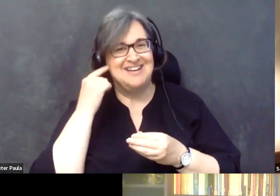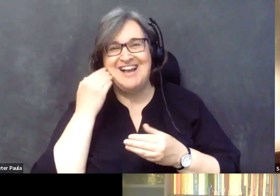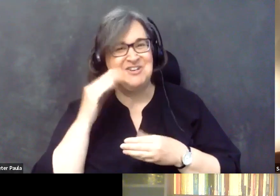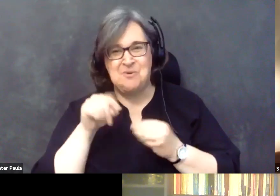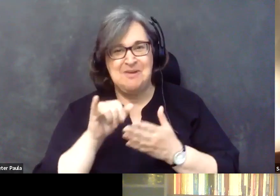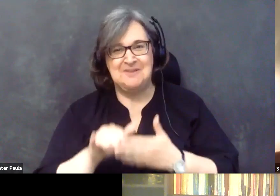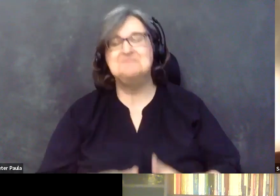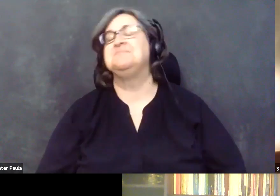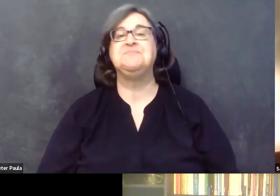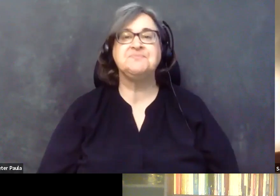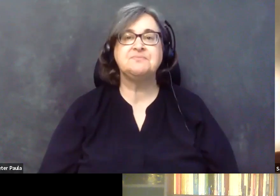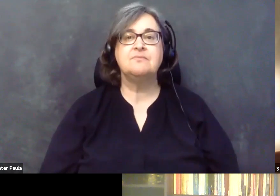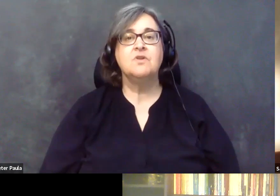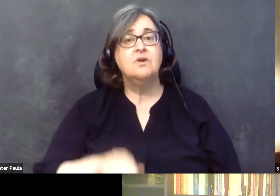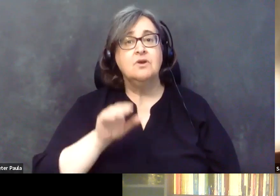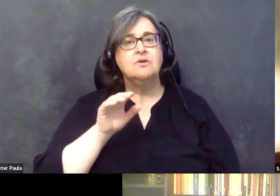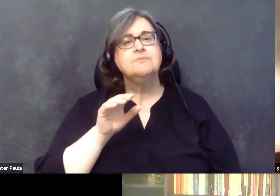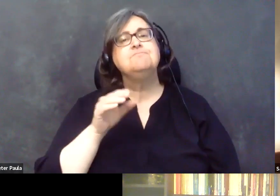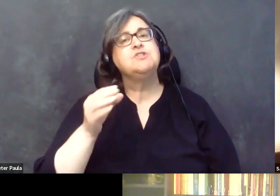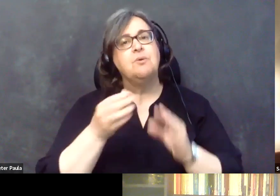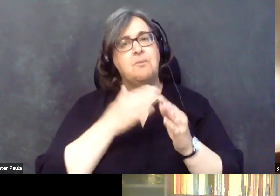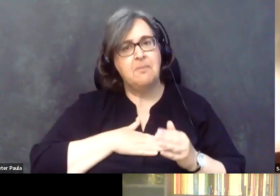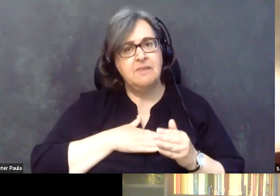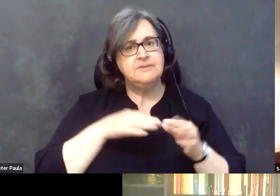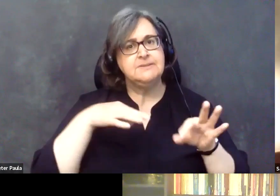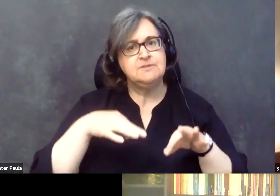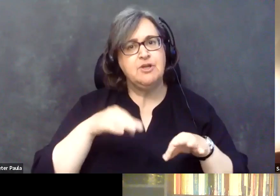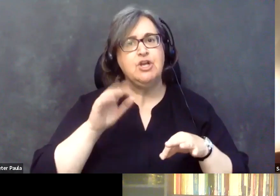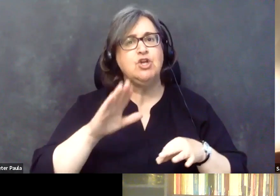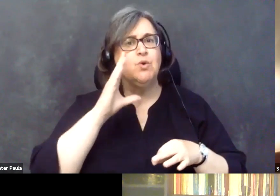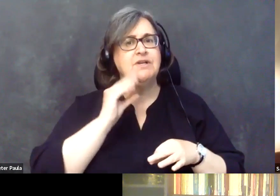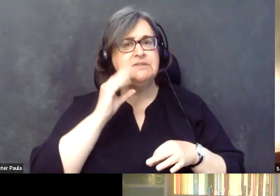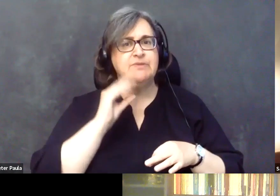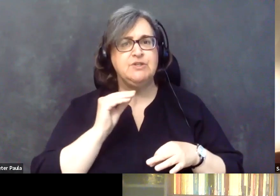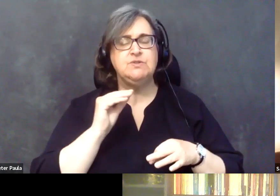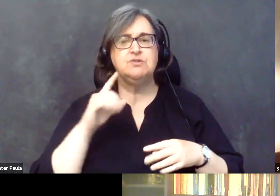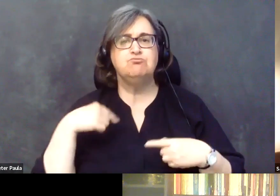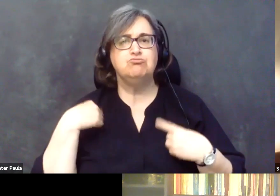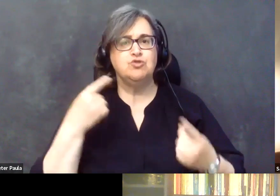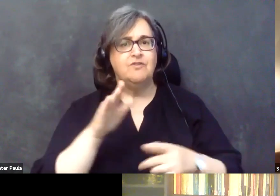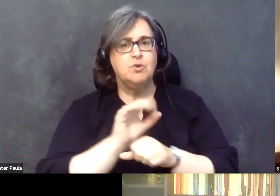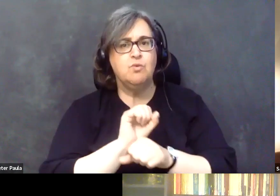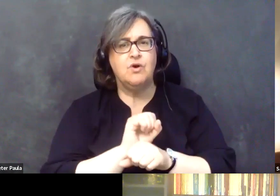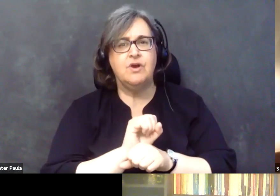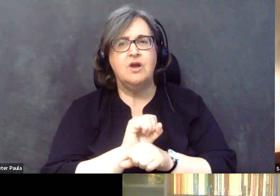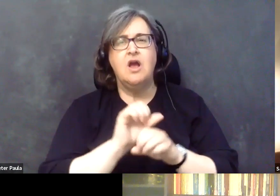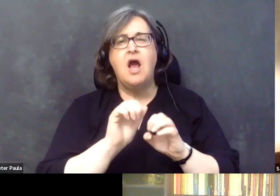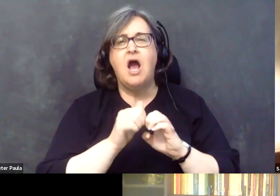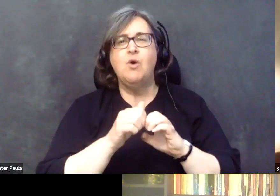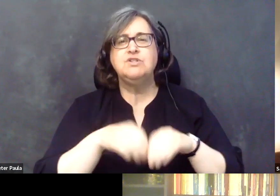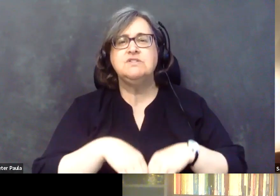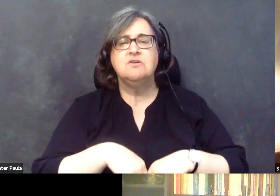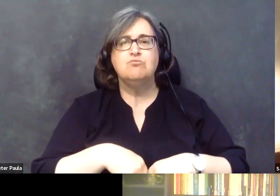something, in your experience over the course of your career, how has the delivery of health care